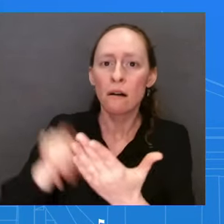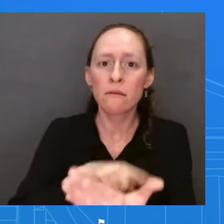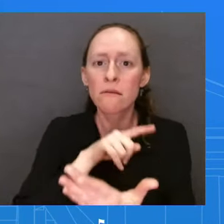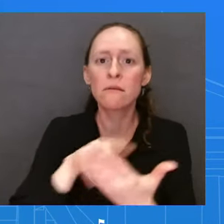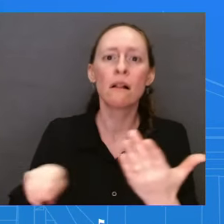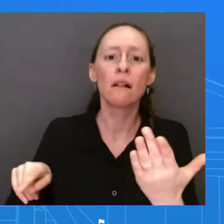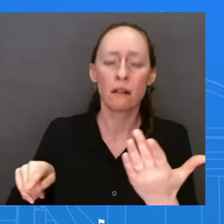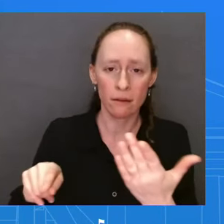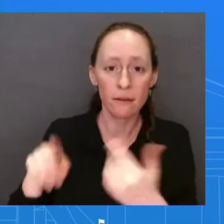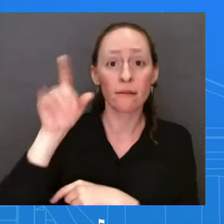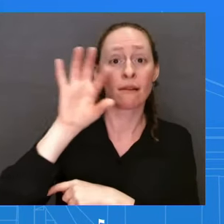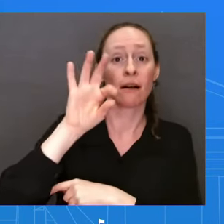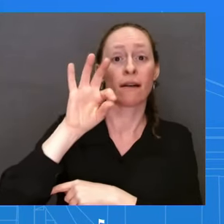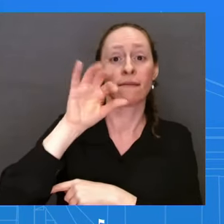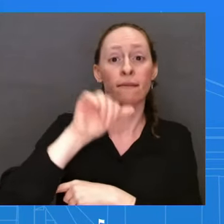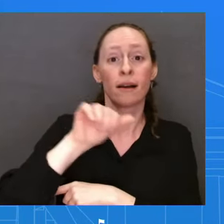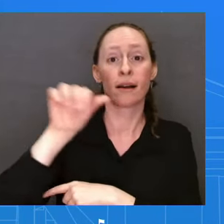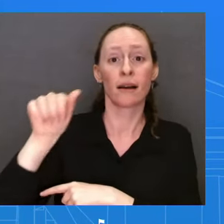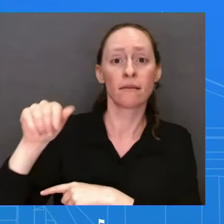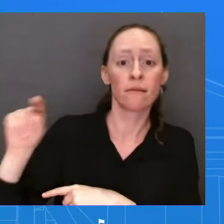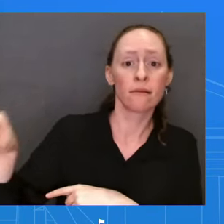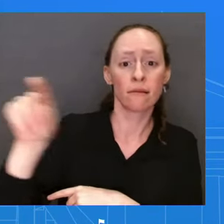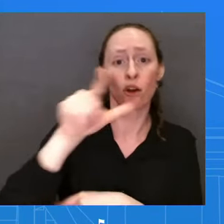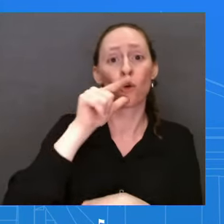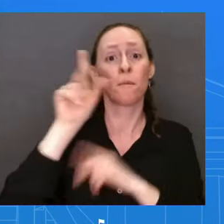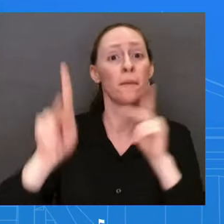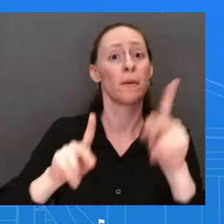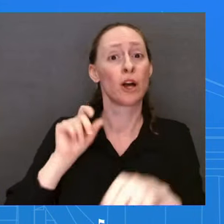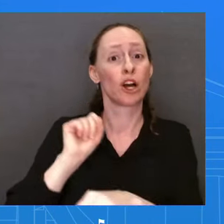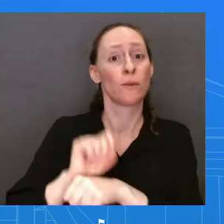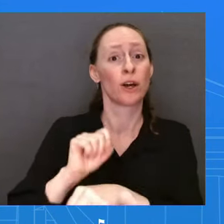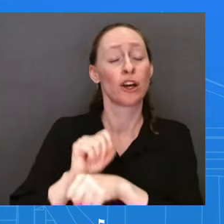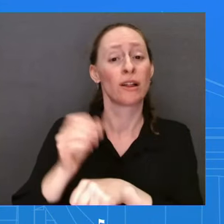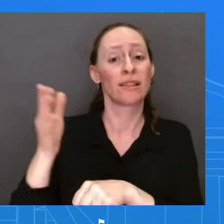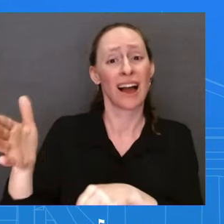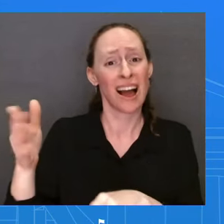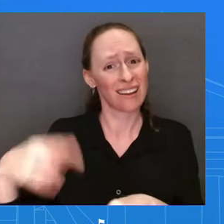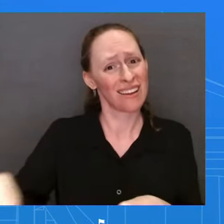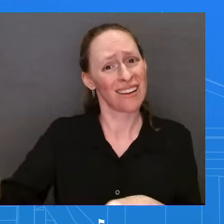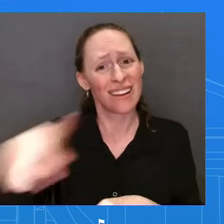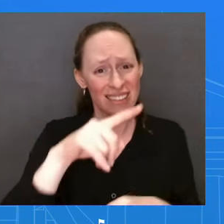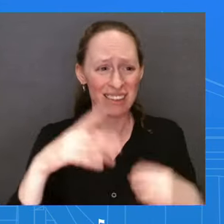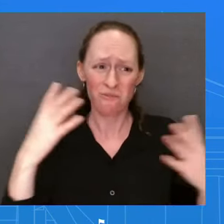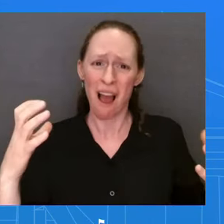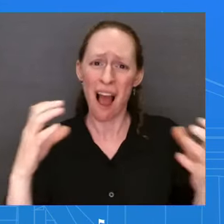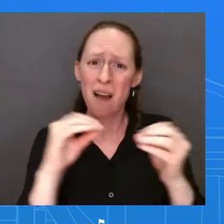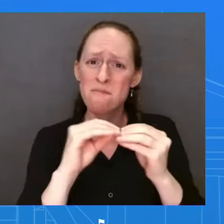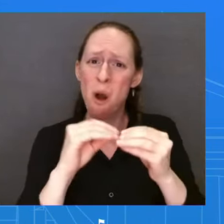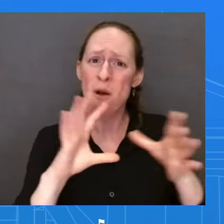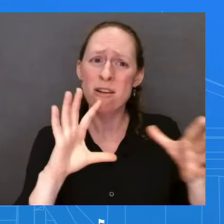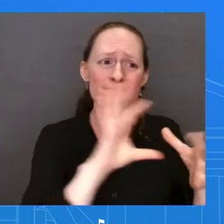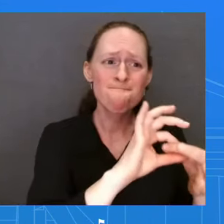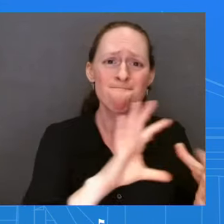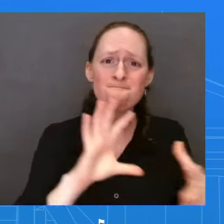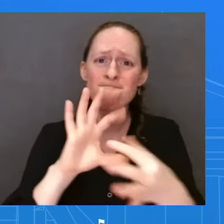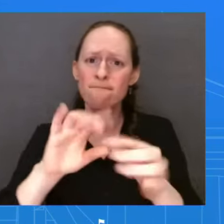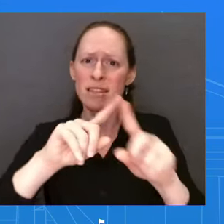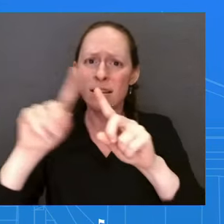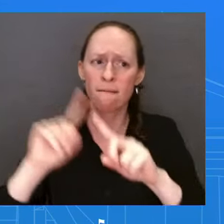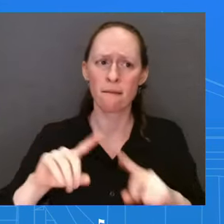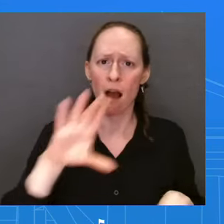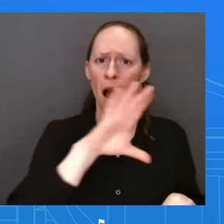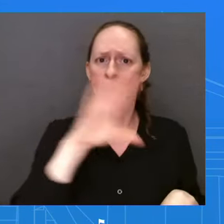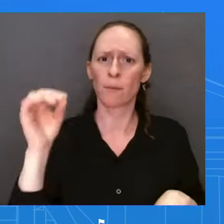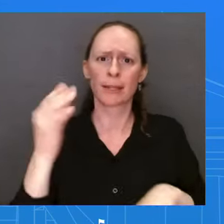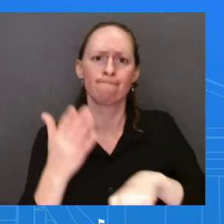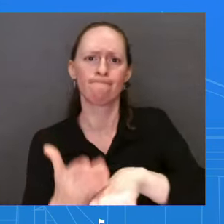of the FAA, are always willing to work collaboratively with companies to solve the problem. And I would just say that I